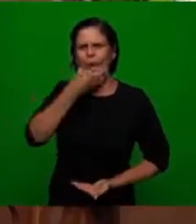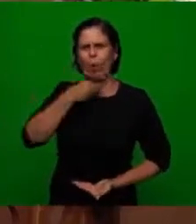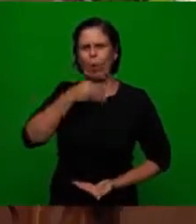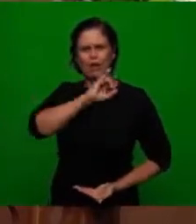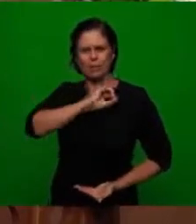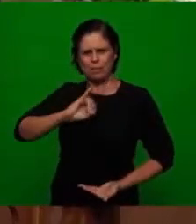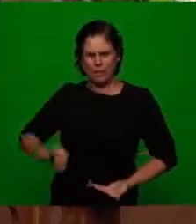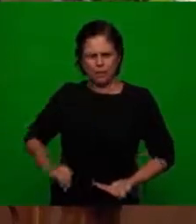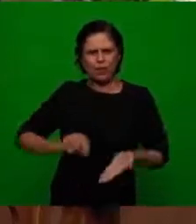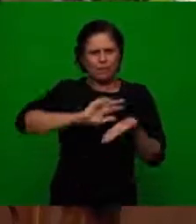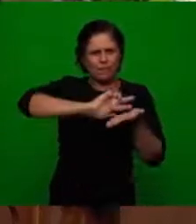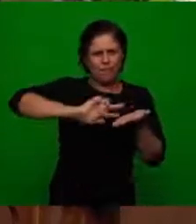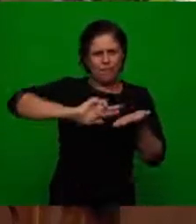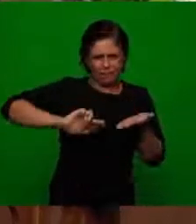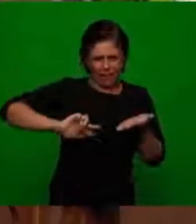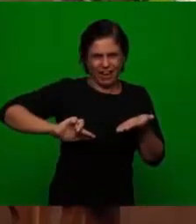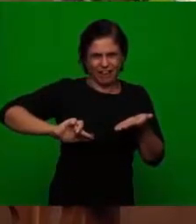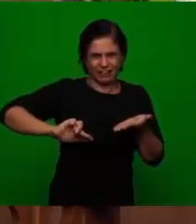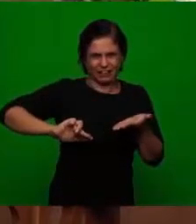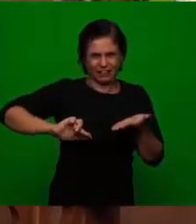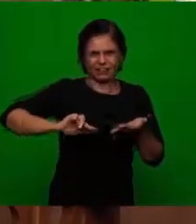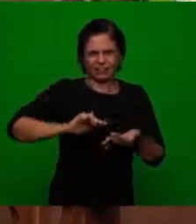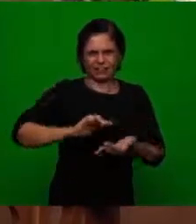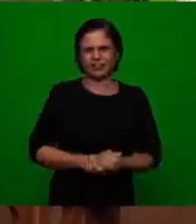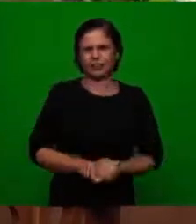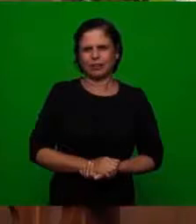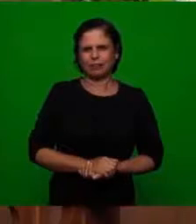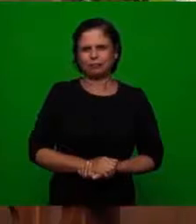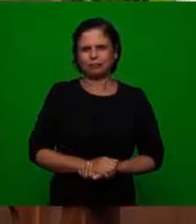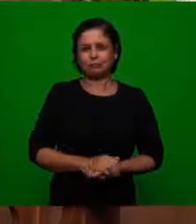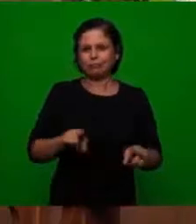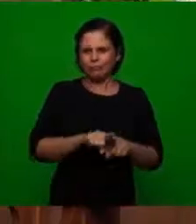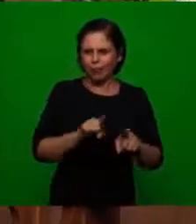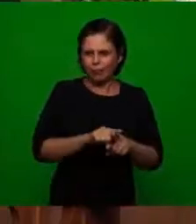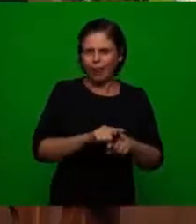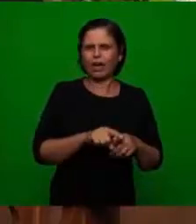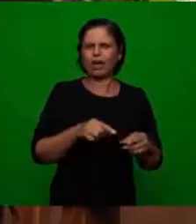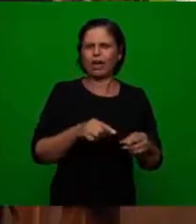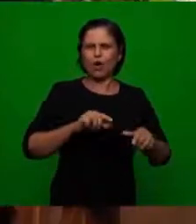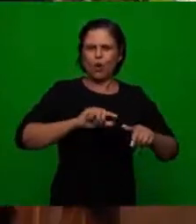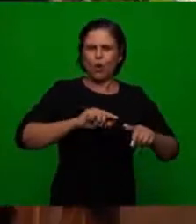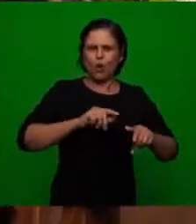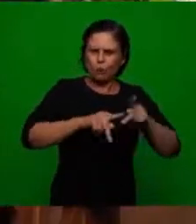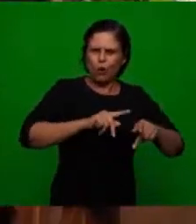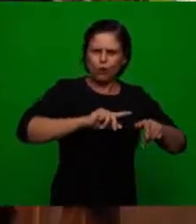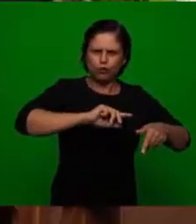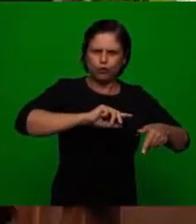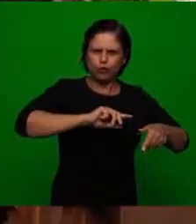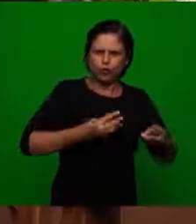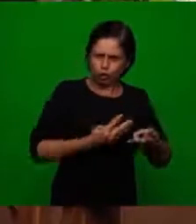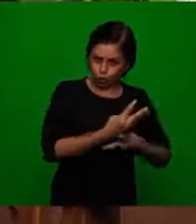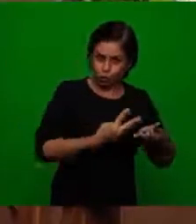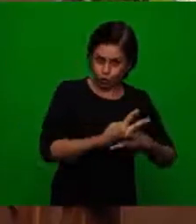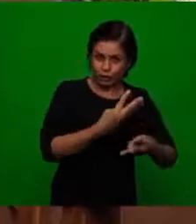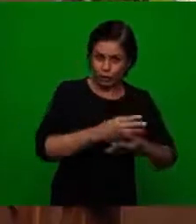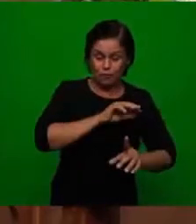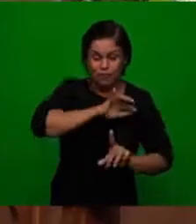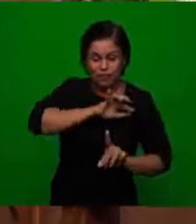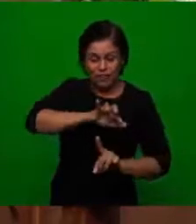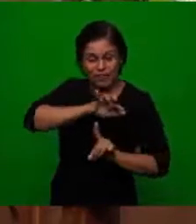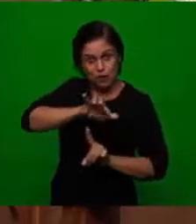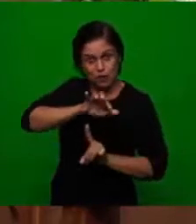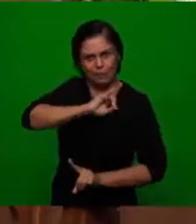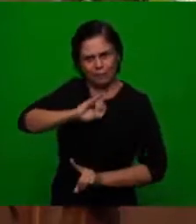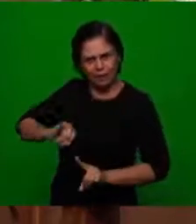emperors entered some fomented by the Jews some the